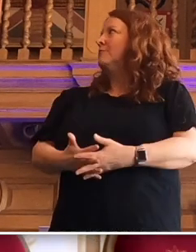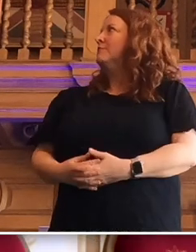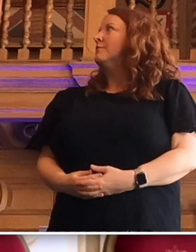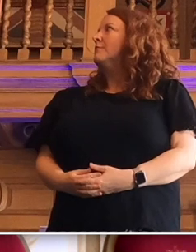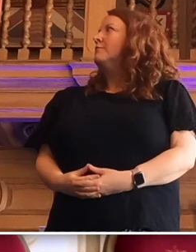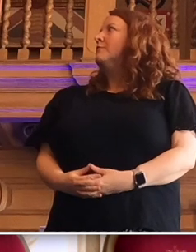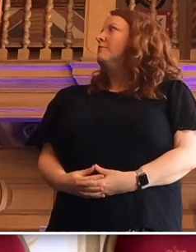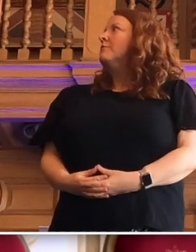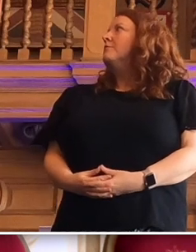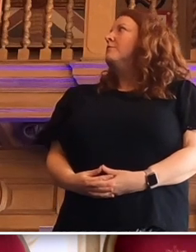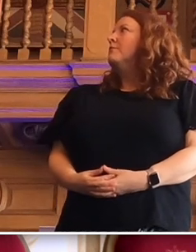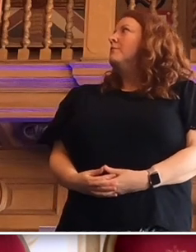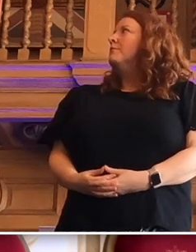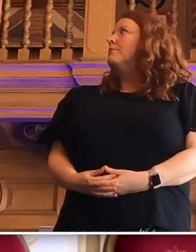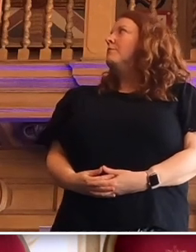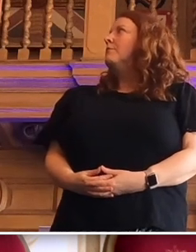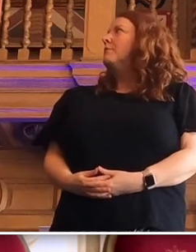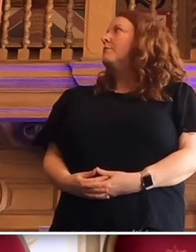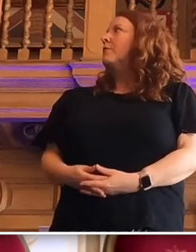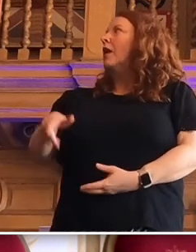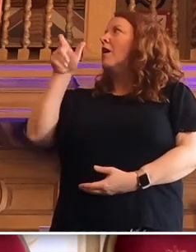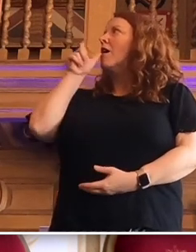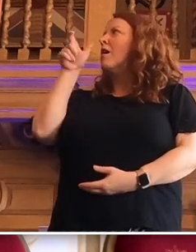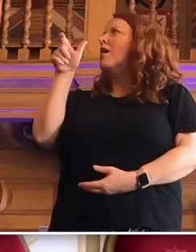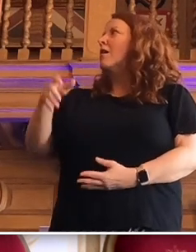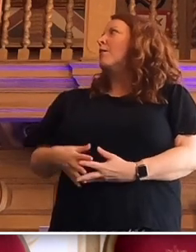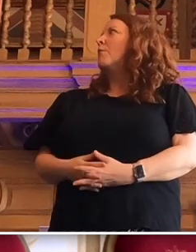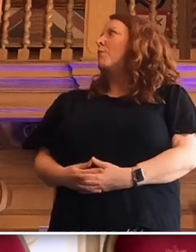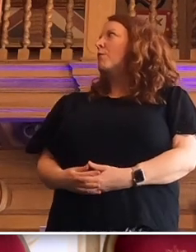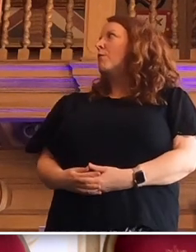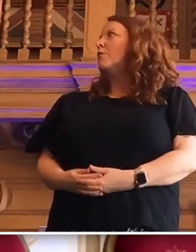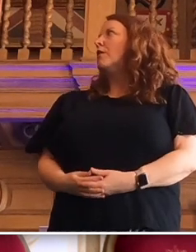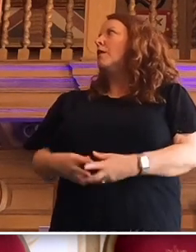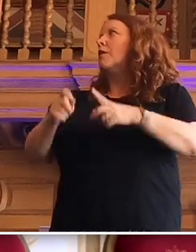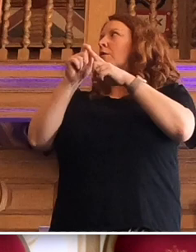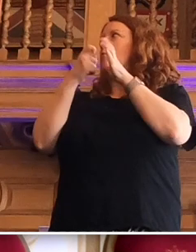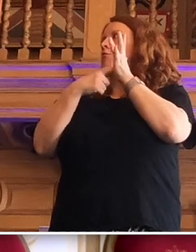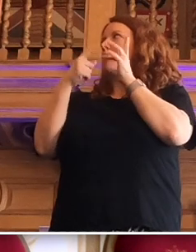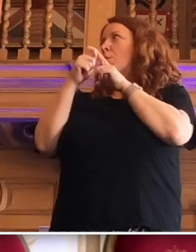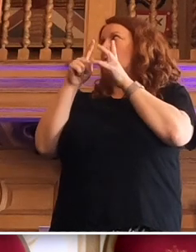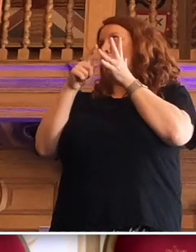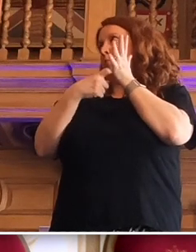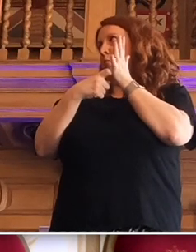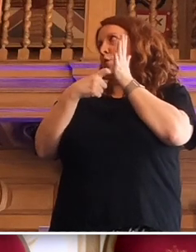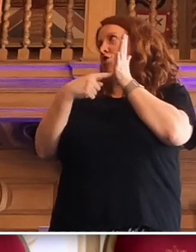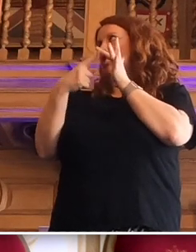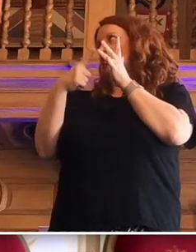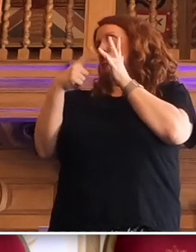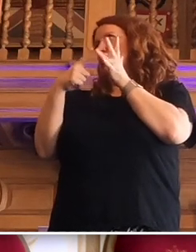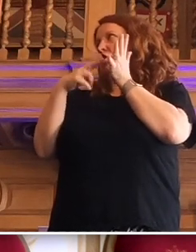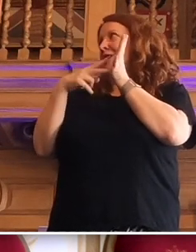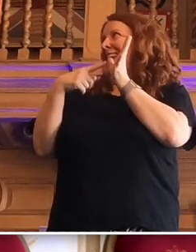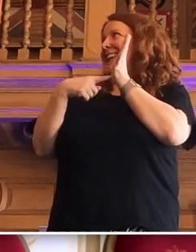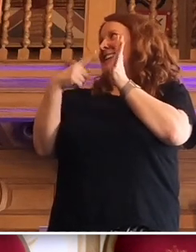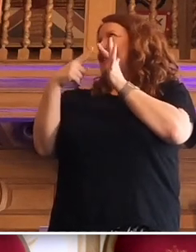We coined the phrase in the 2010 report, proportionate